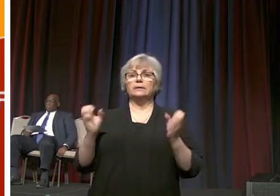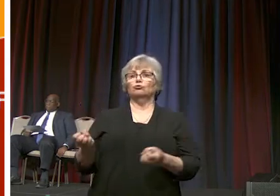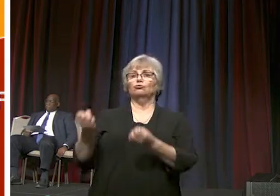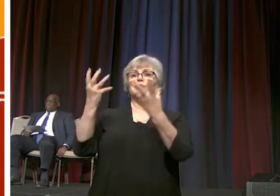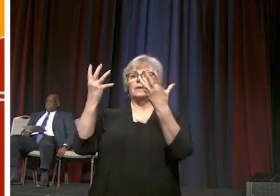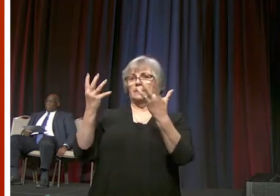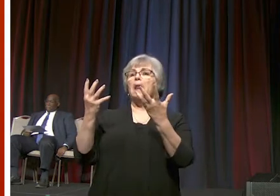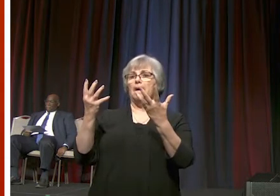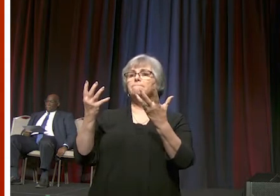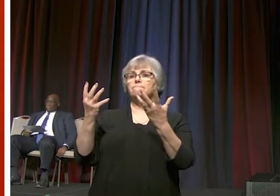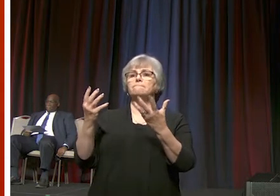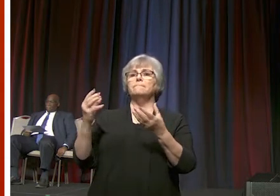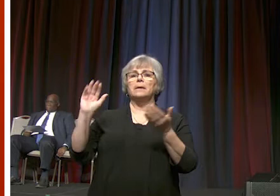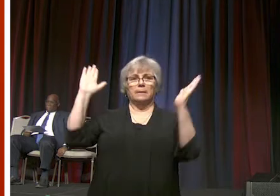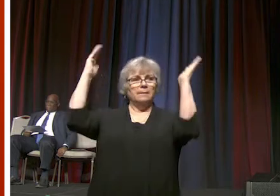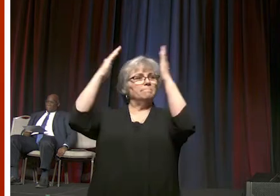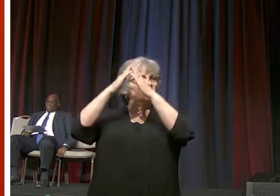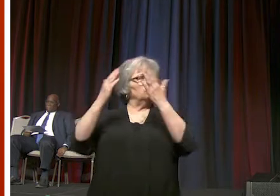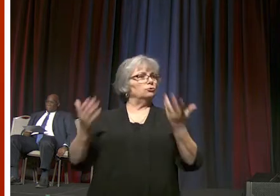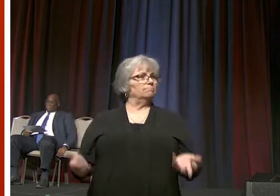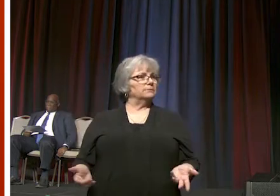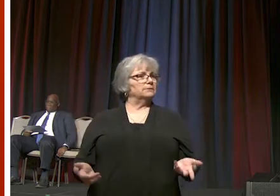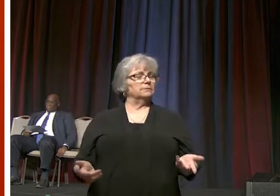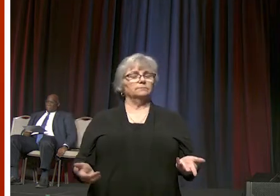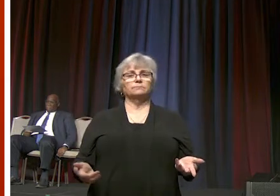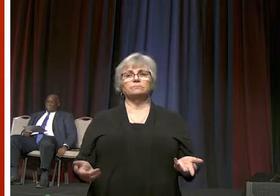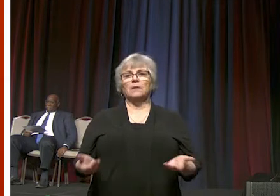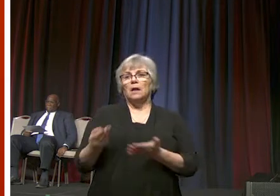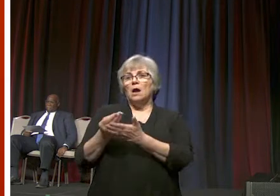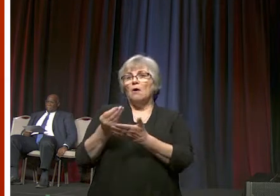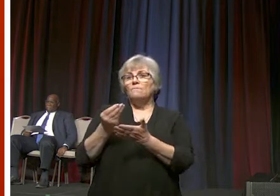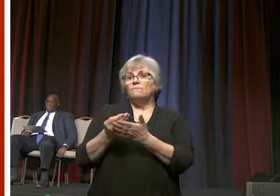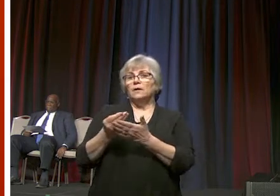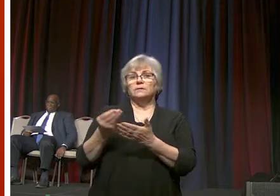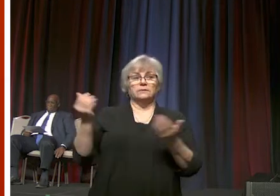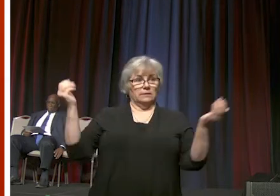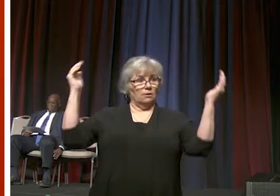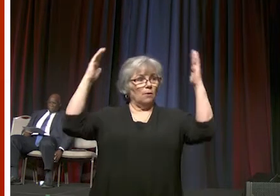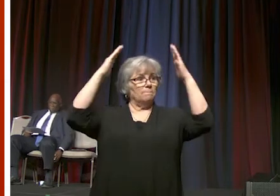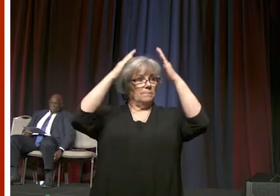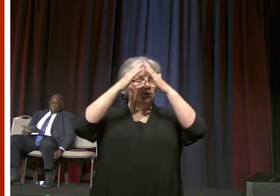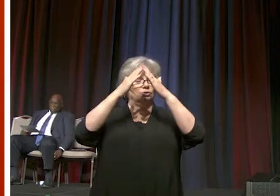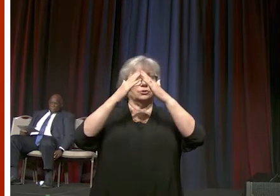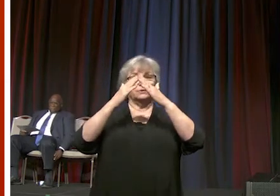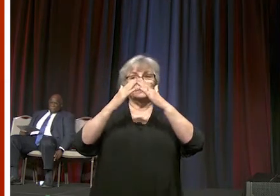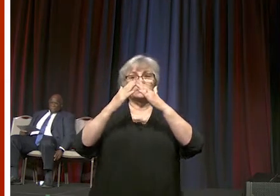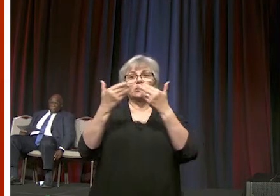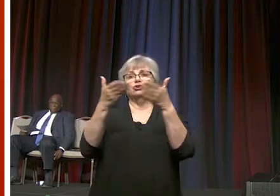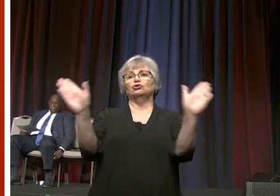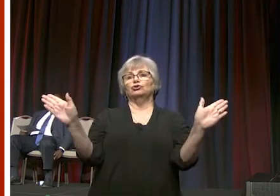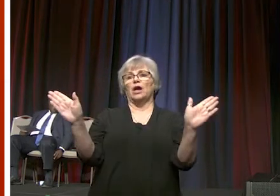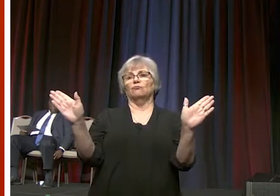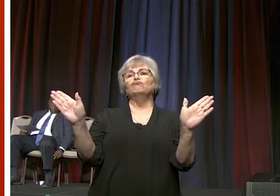bishops funding of bishops and general expenses